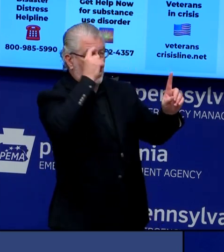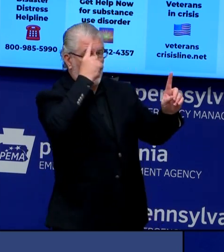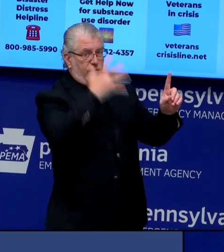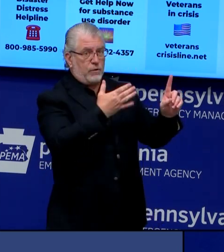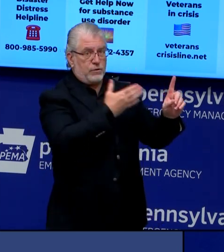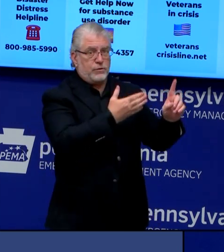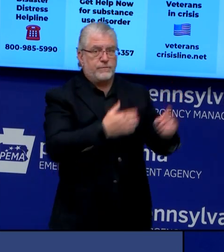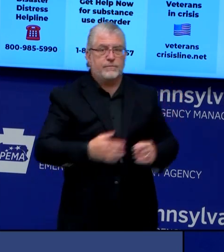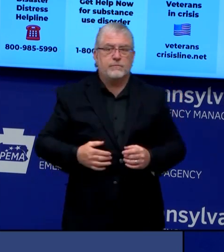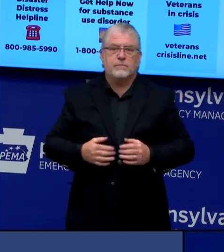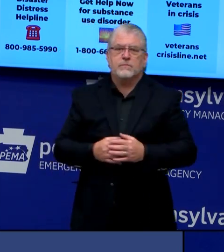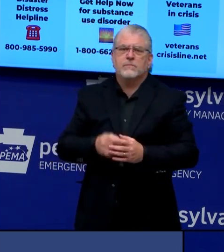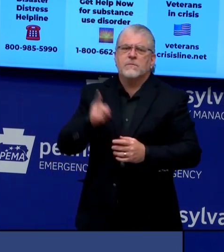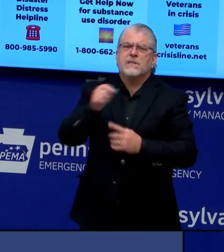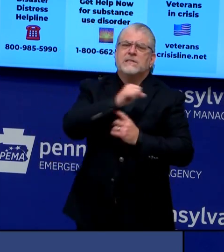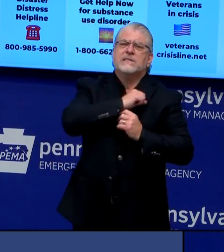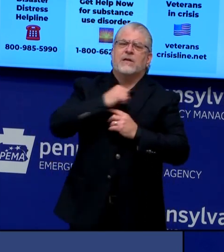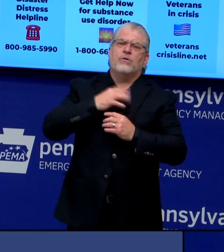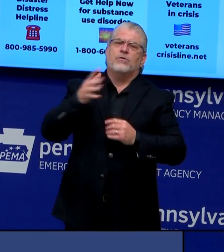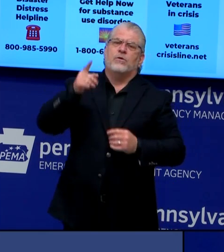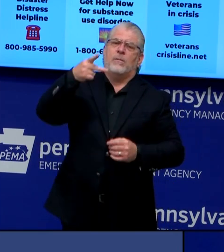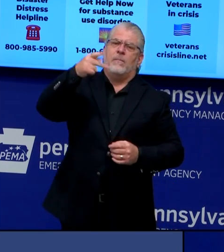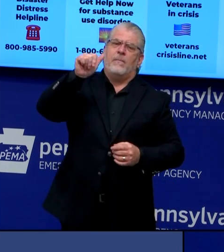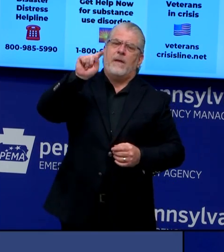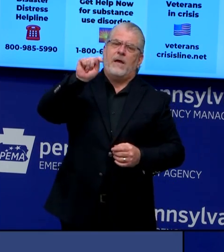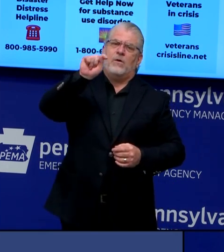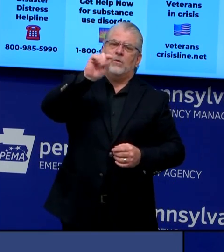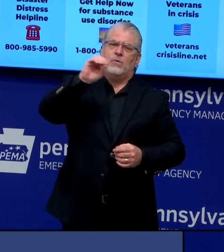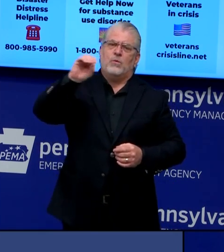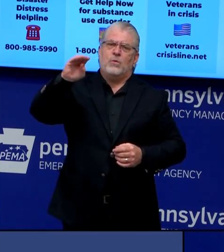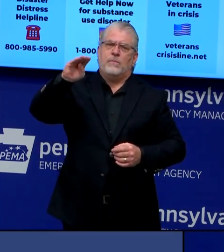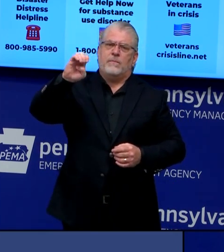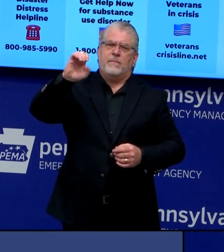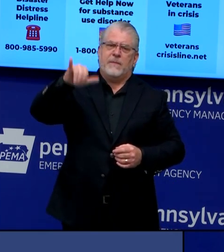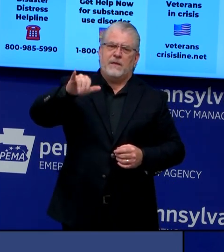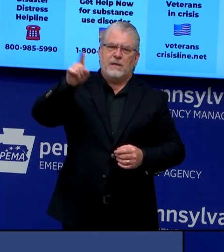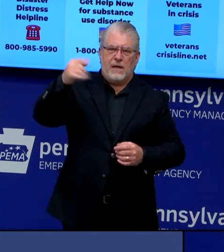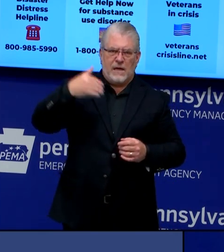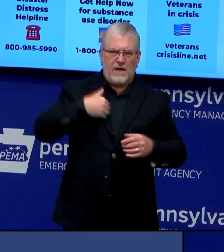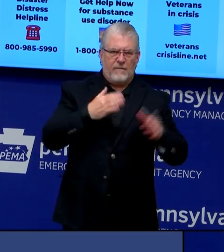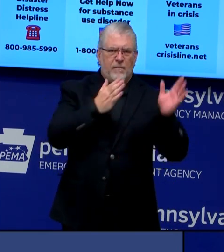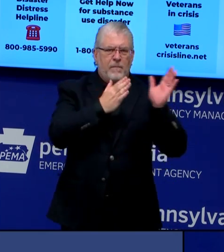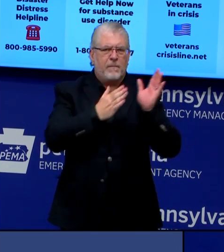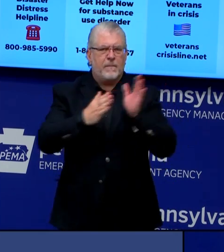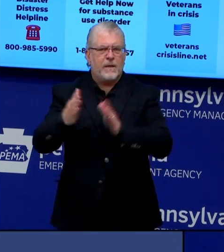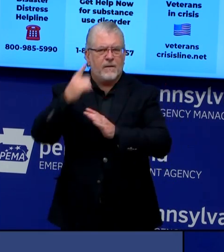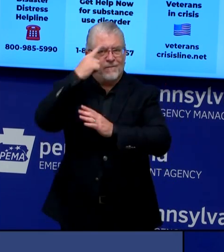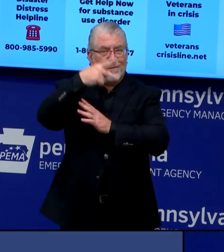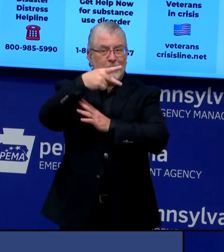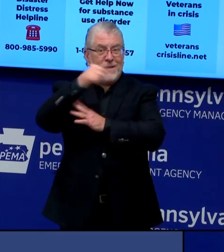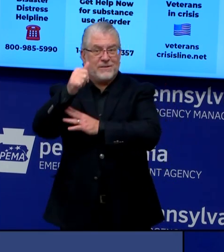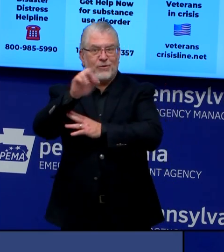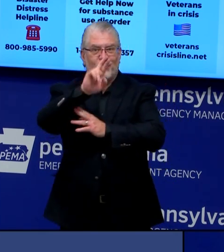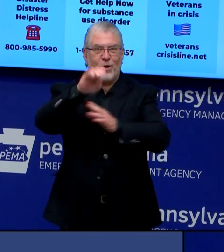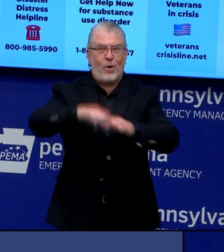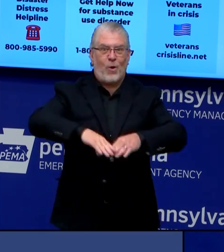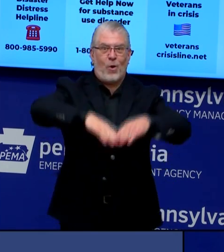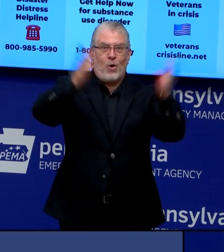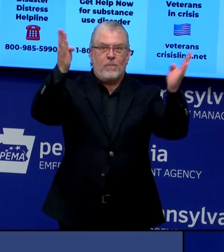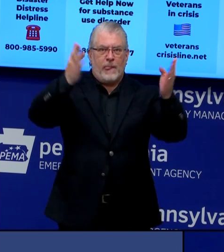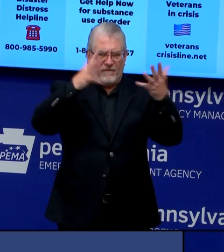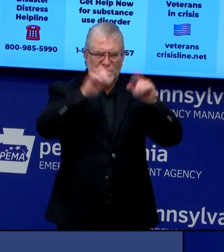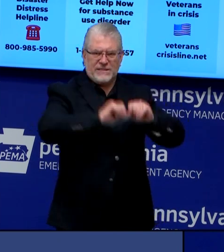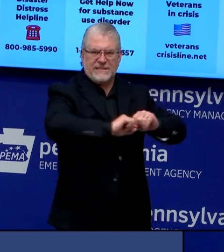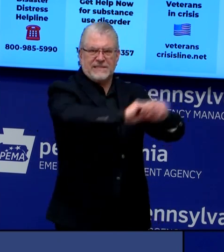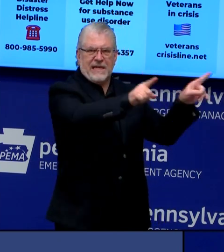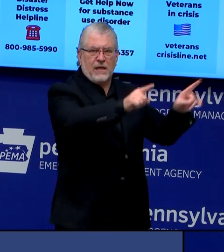Senator Pat Toomey released his own plan for reopening Pennsylvania, and then he calls for the most of Pennsylvania to resume some level